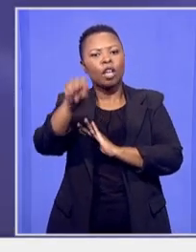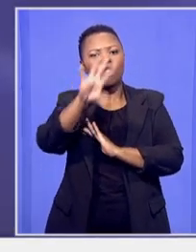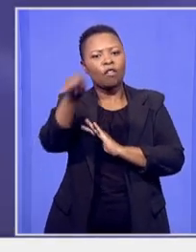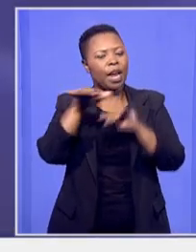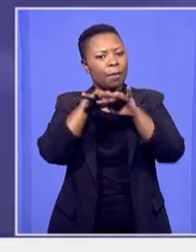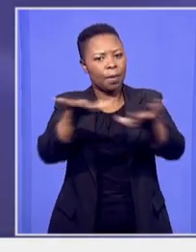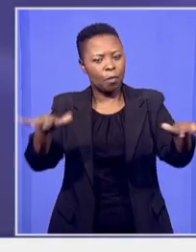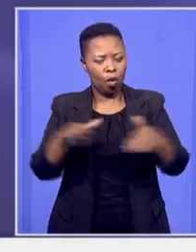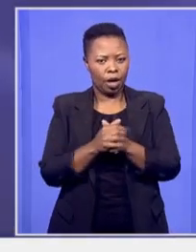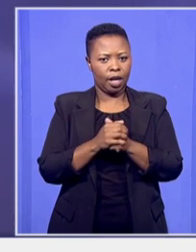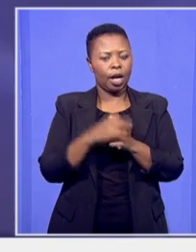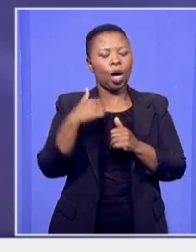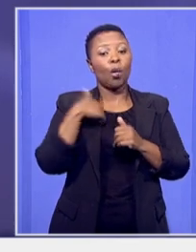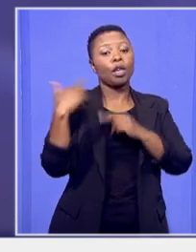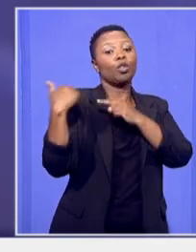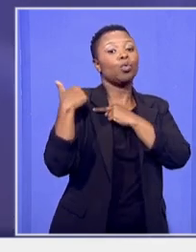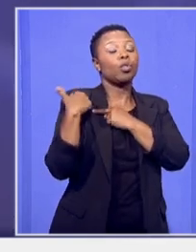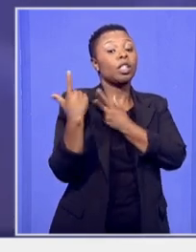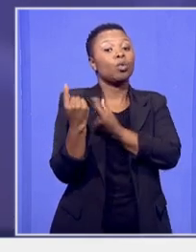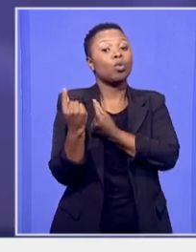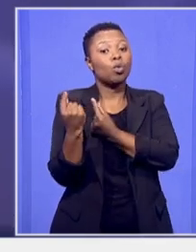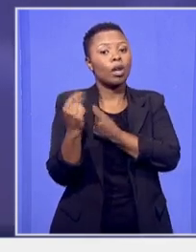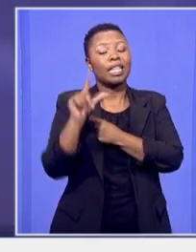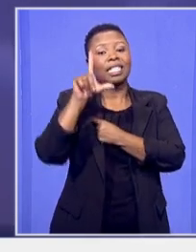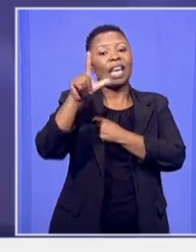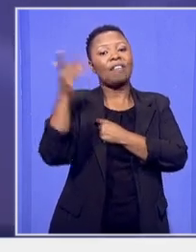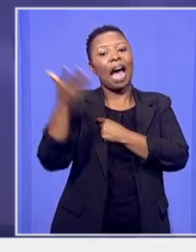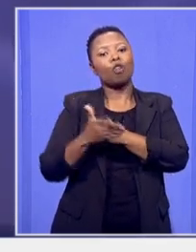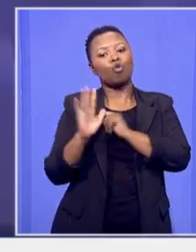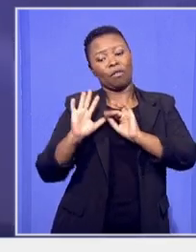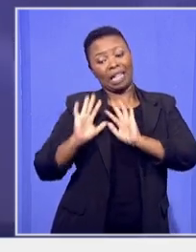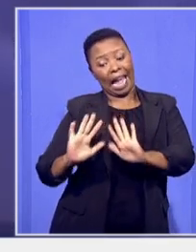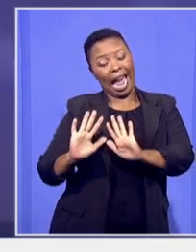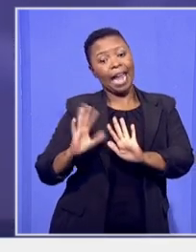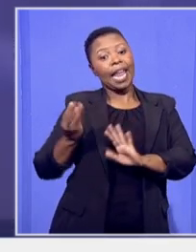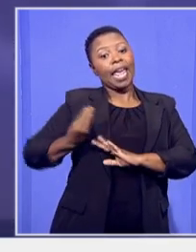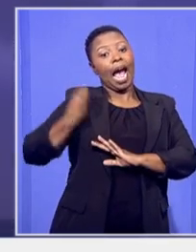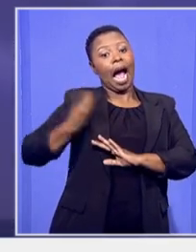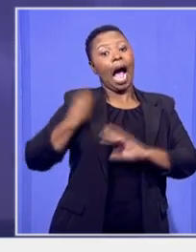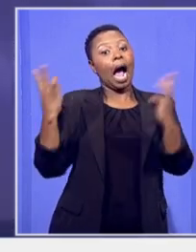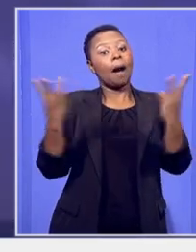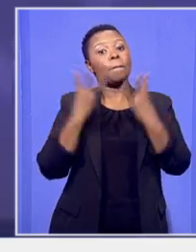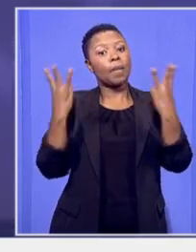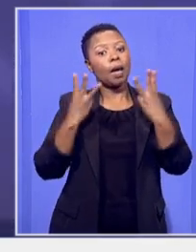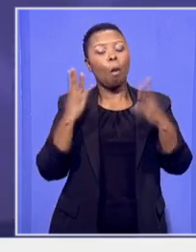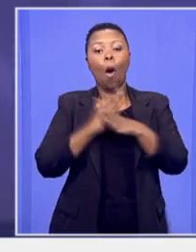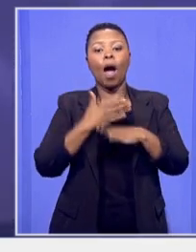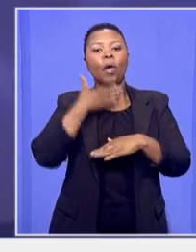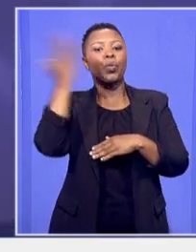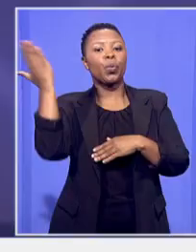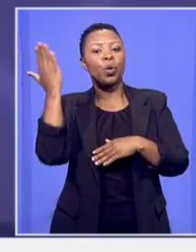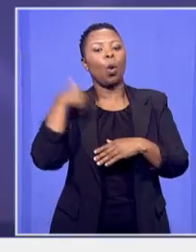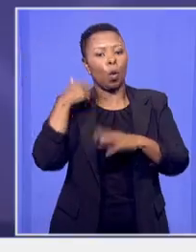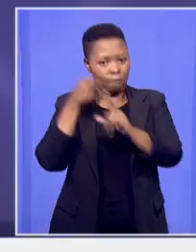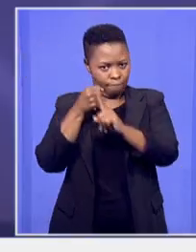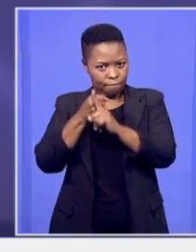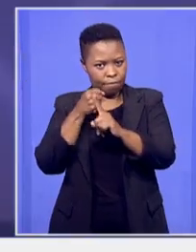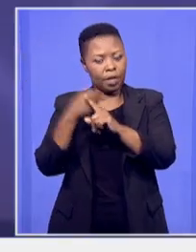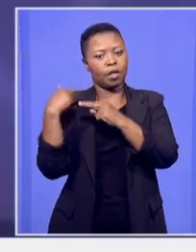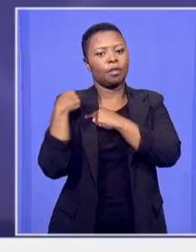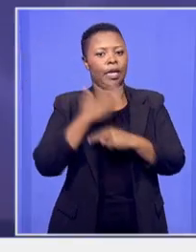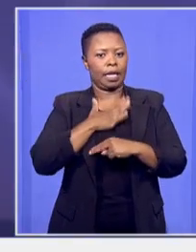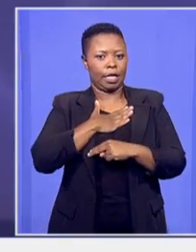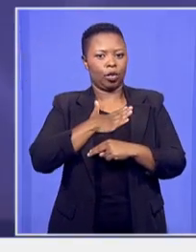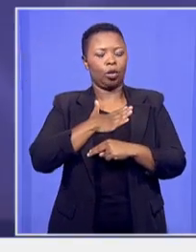duty to fight for the 7 out of 10 young people who are without work and who are giving up every day